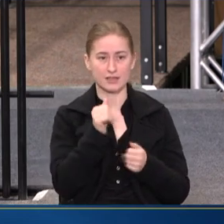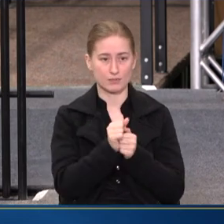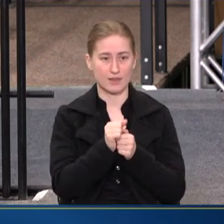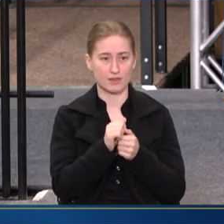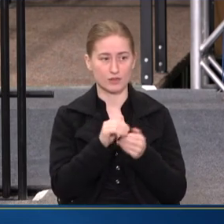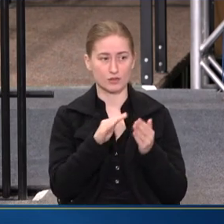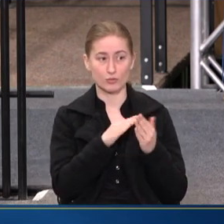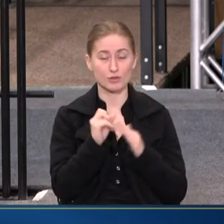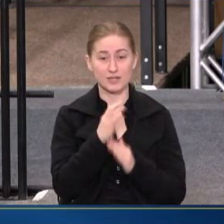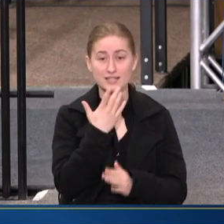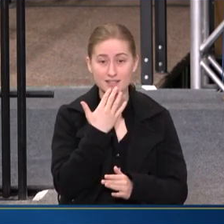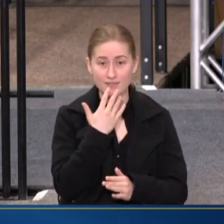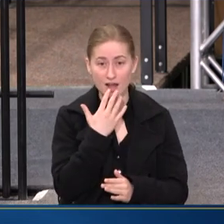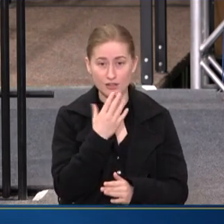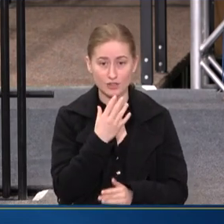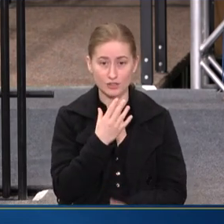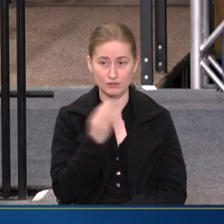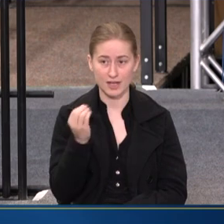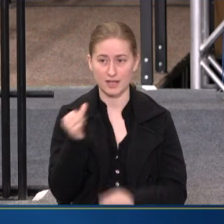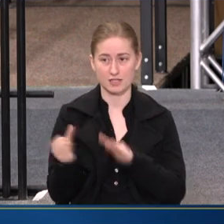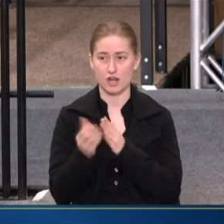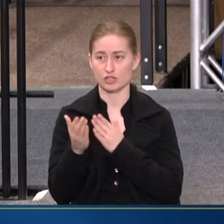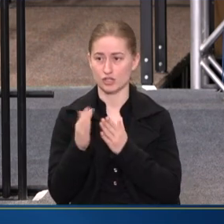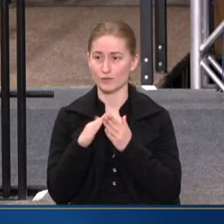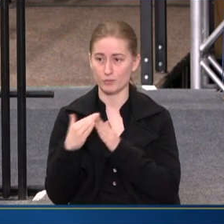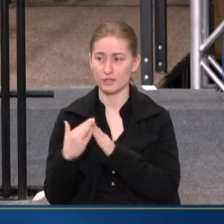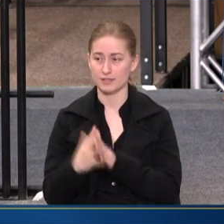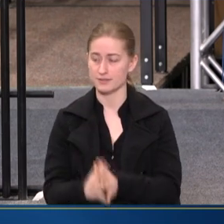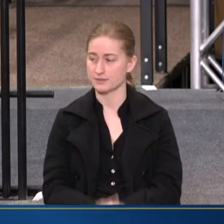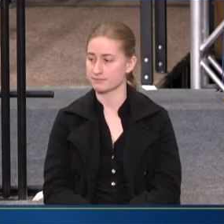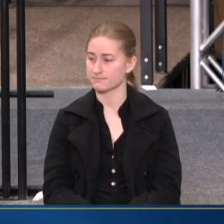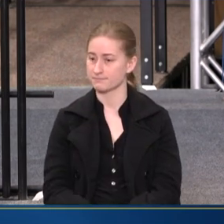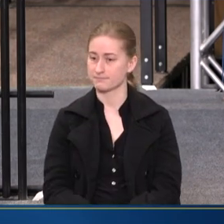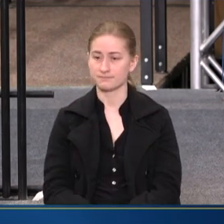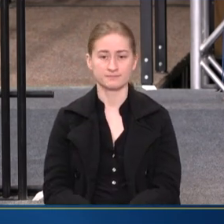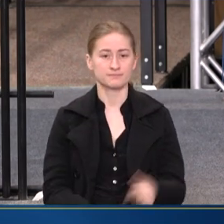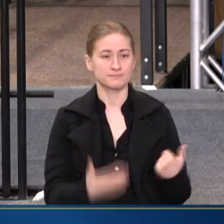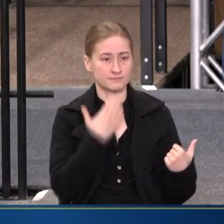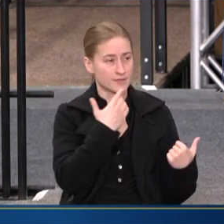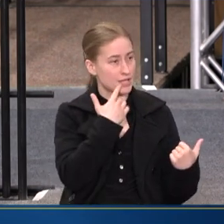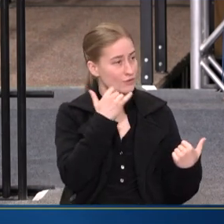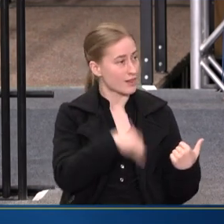COMMUNITIES OF COLOR AND UNDERSERVED COMMUNITIES. THANK YOU FOR THAT.